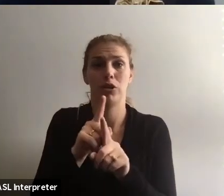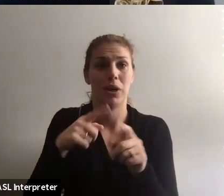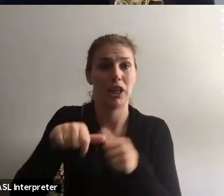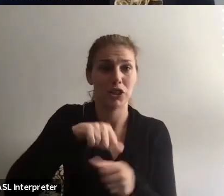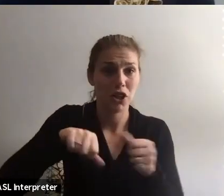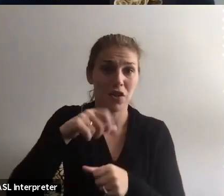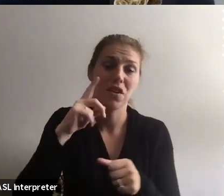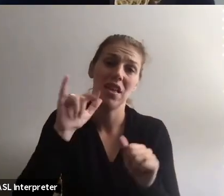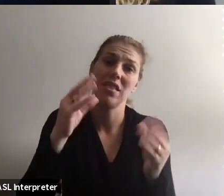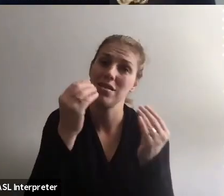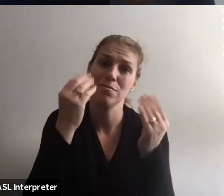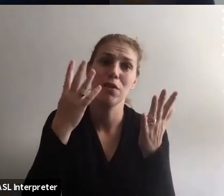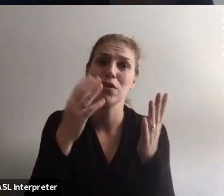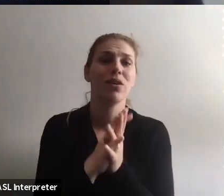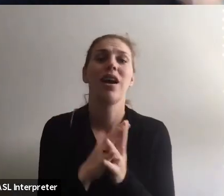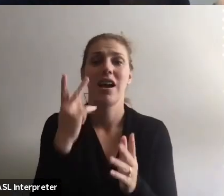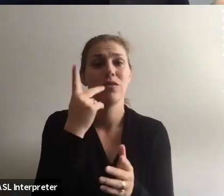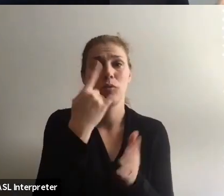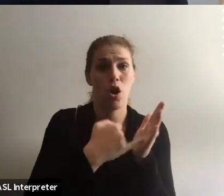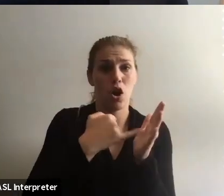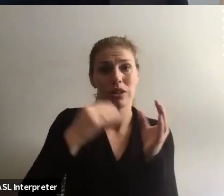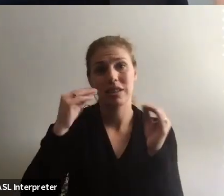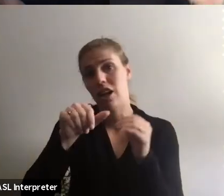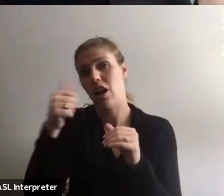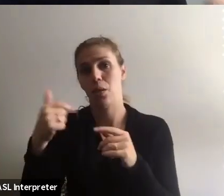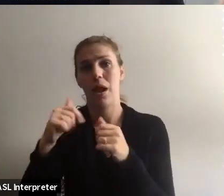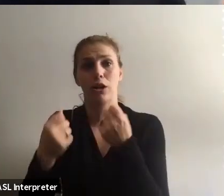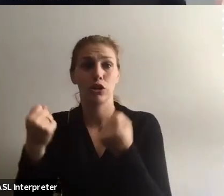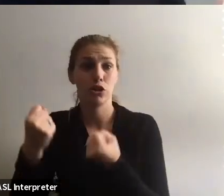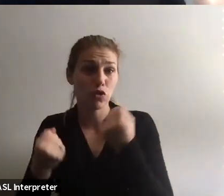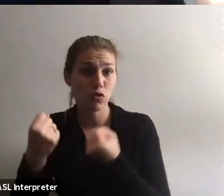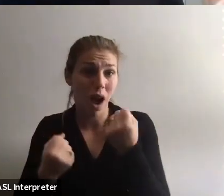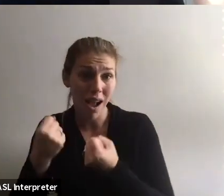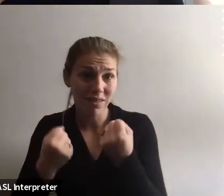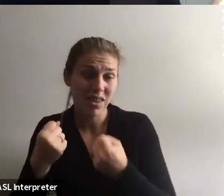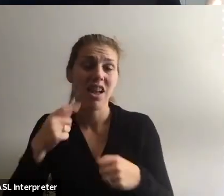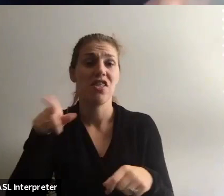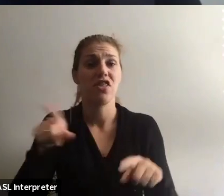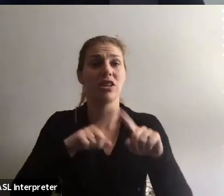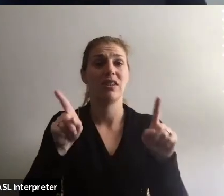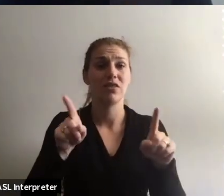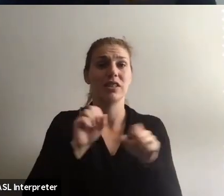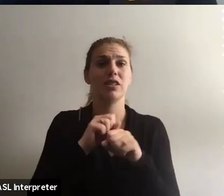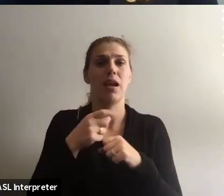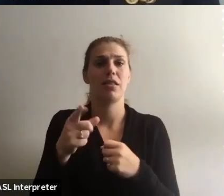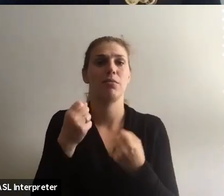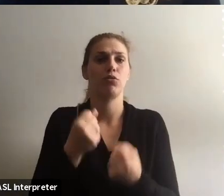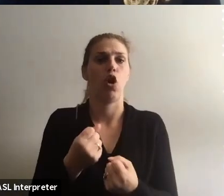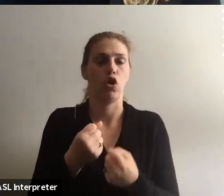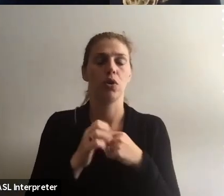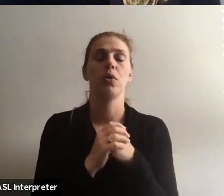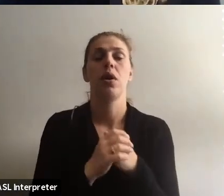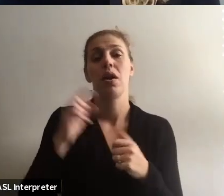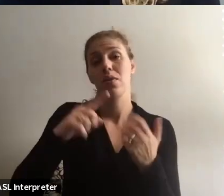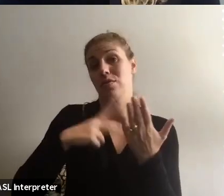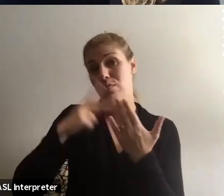I think that's beautiful. I've seen one artist teach another one how to drive these differences make them stronger. Um, this